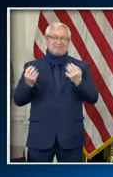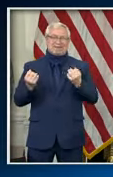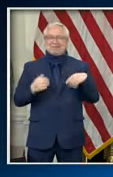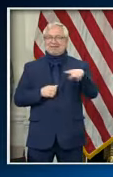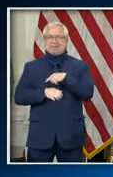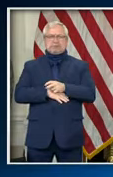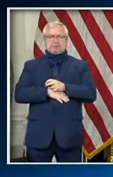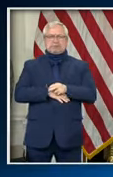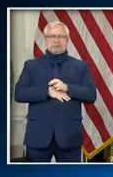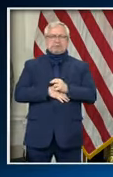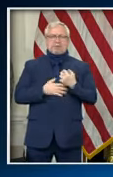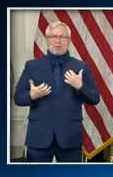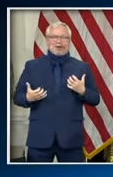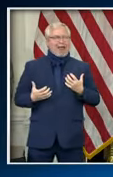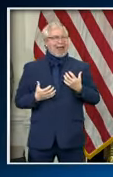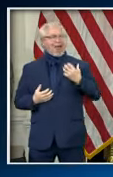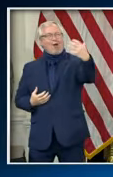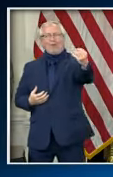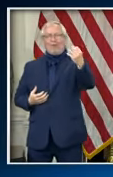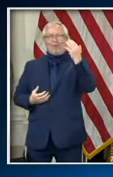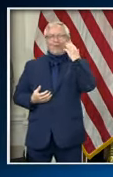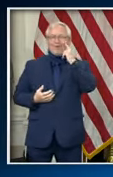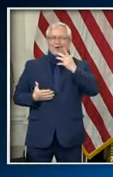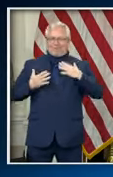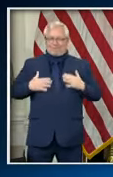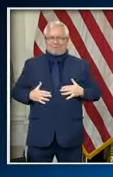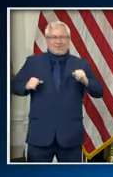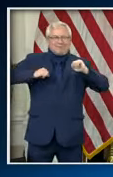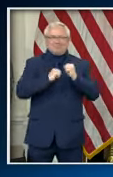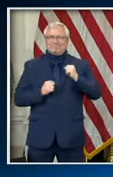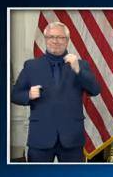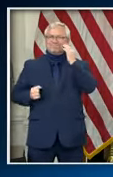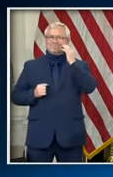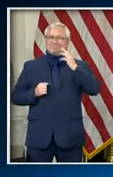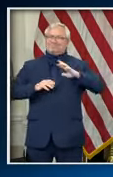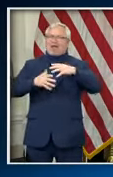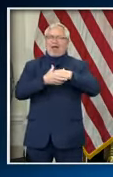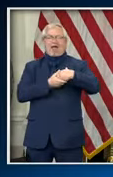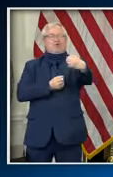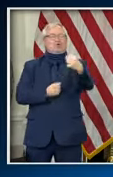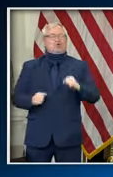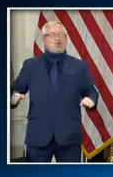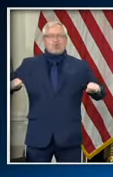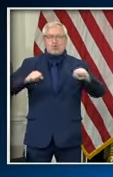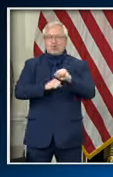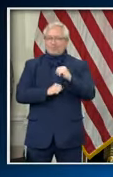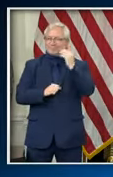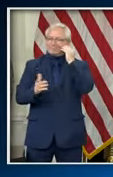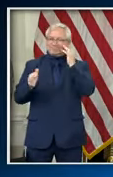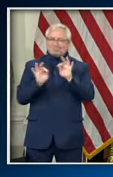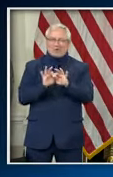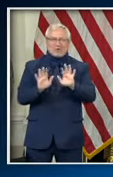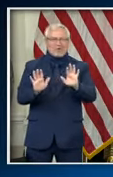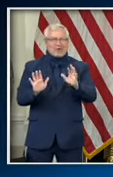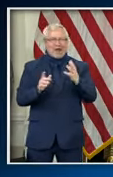both for their physical and their mental well-being and we also know that outside activity is